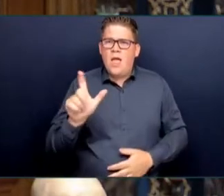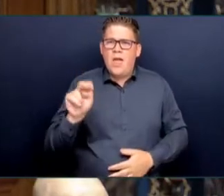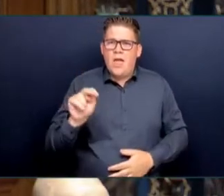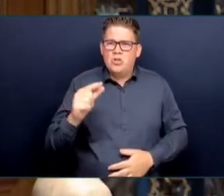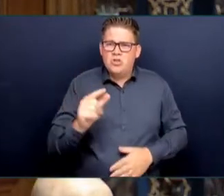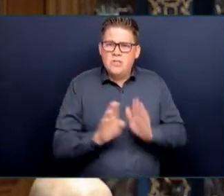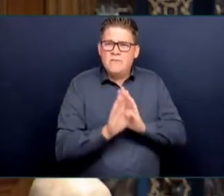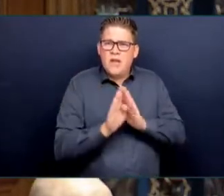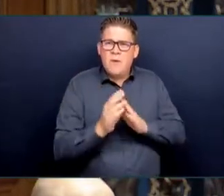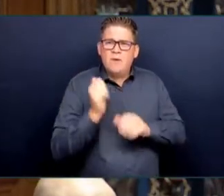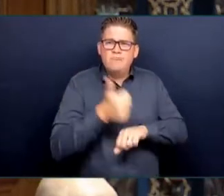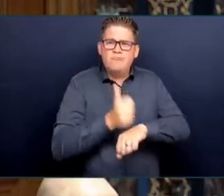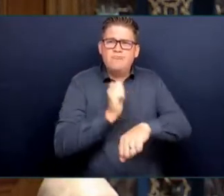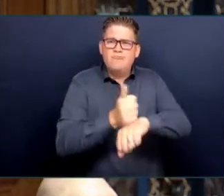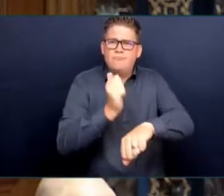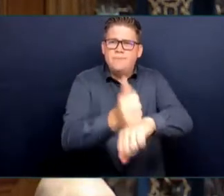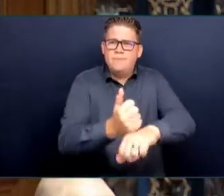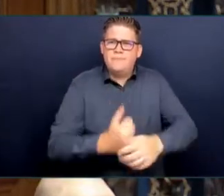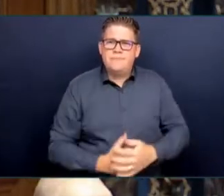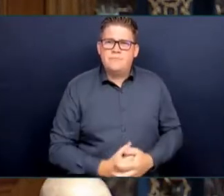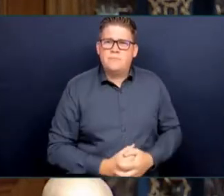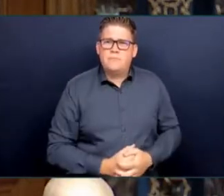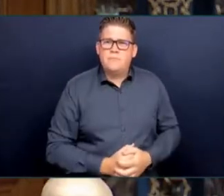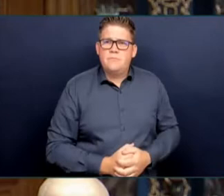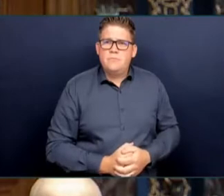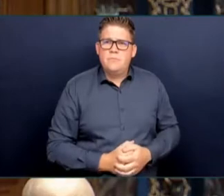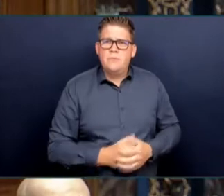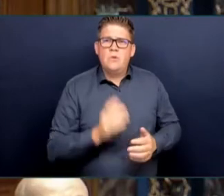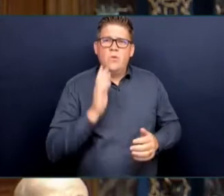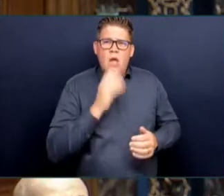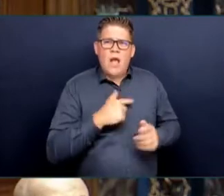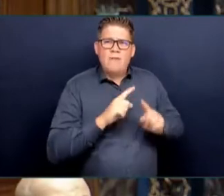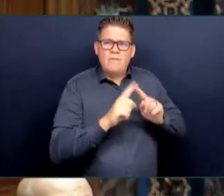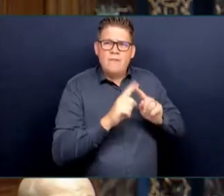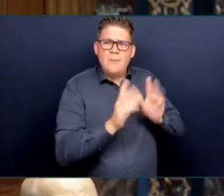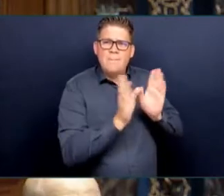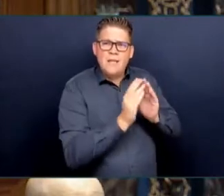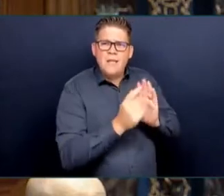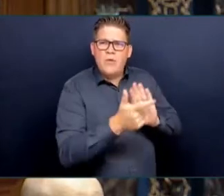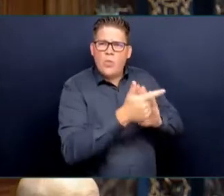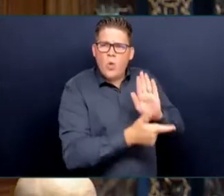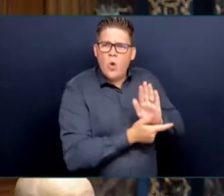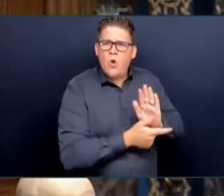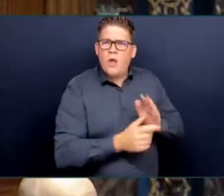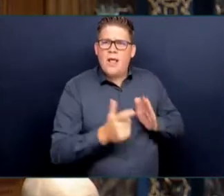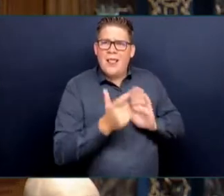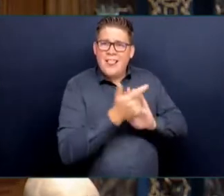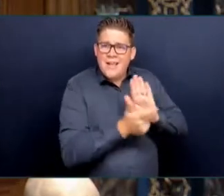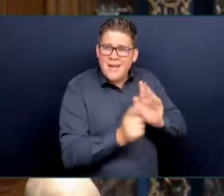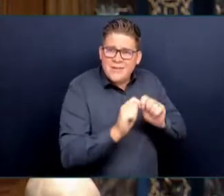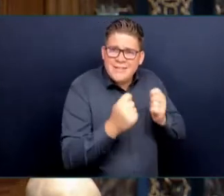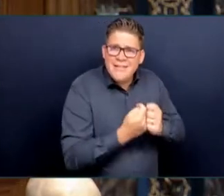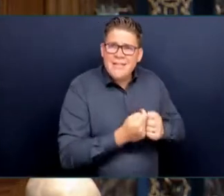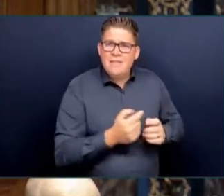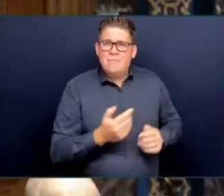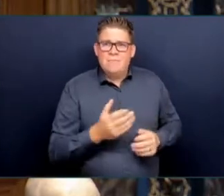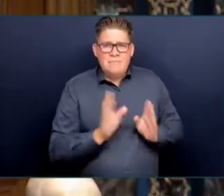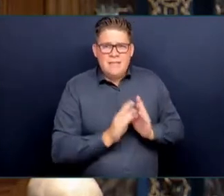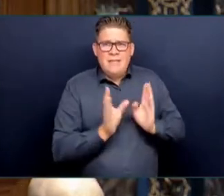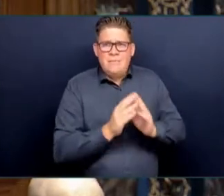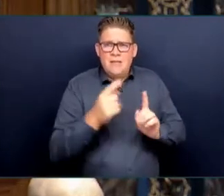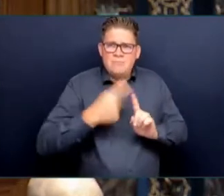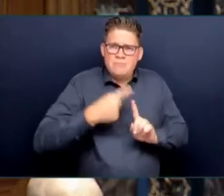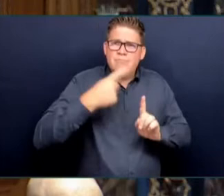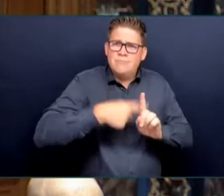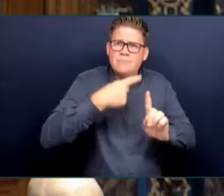a month. We have a future of more fracking, more drilling and more pipelines. And this government has made